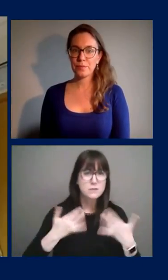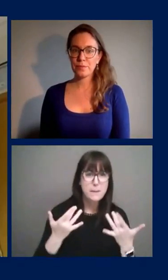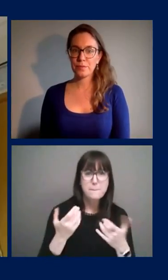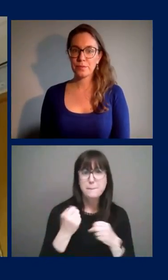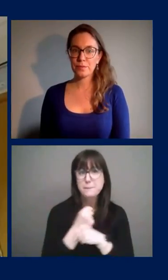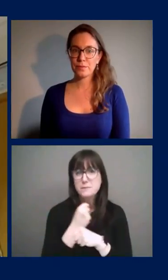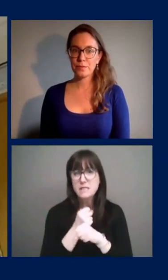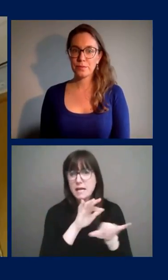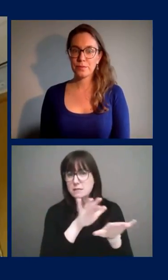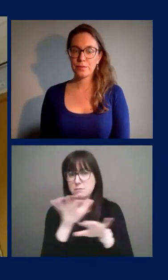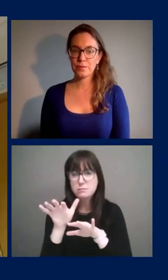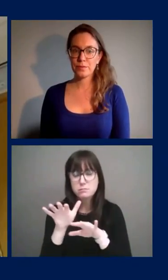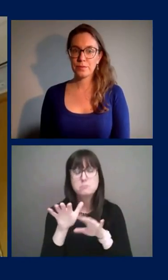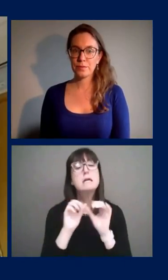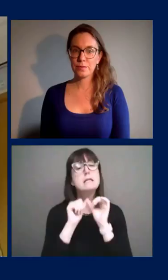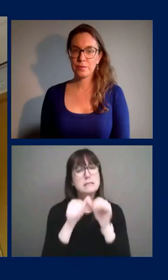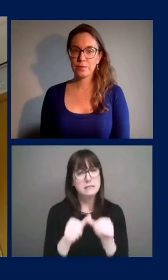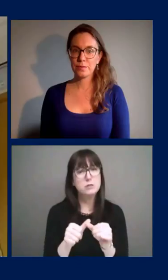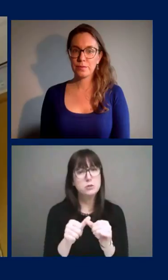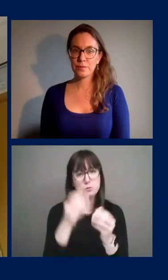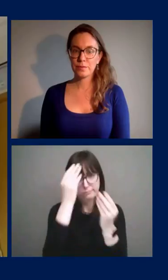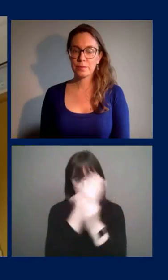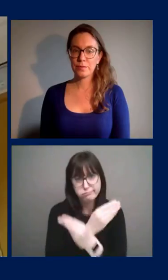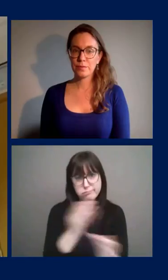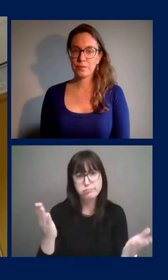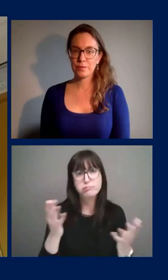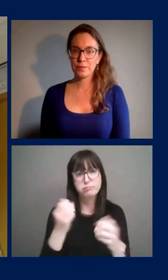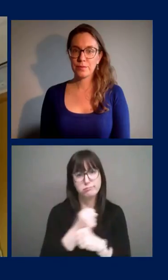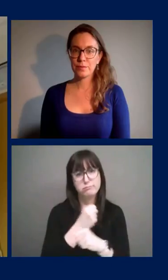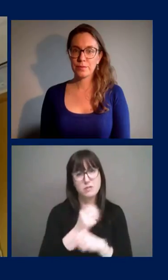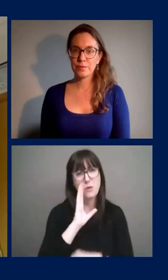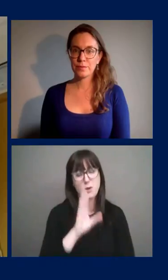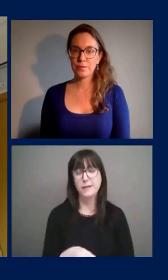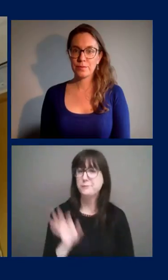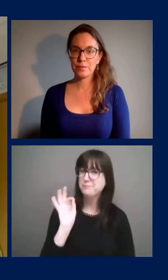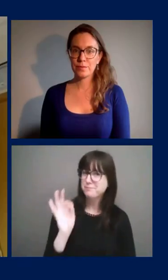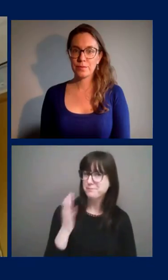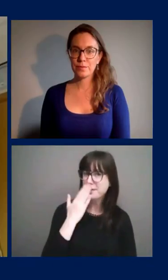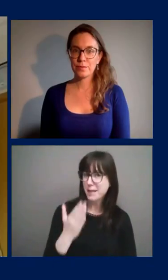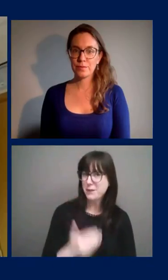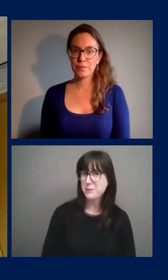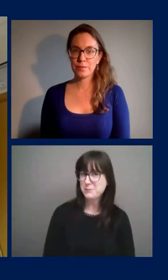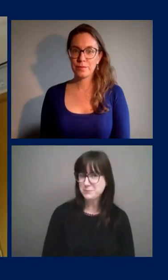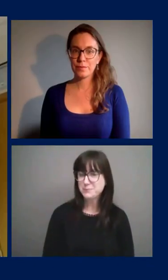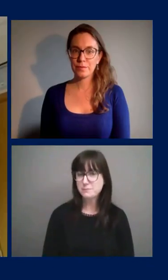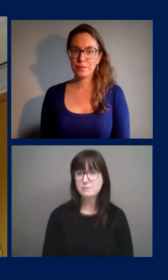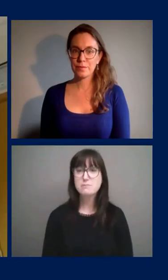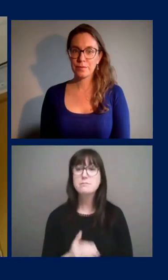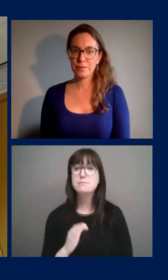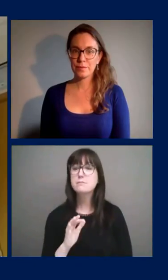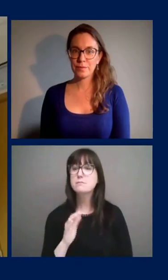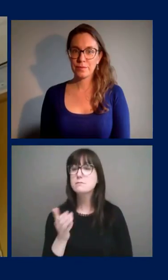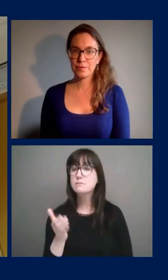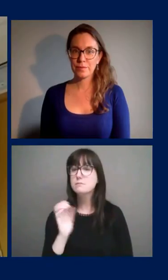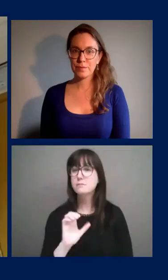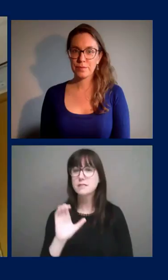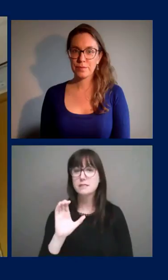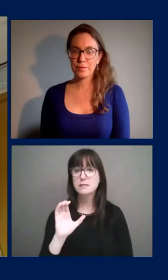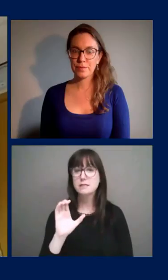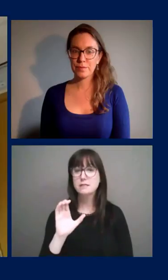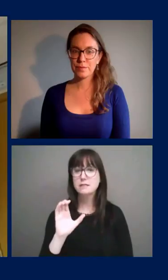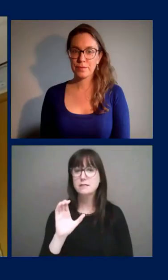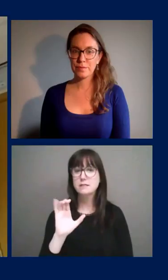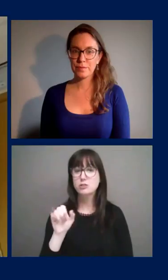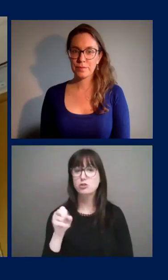you know, we'll continue to inform the public as well. Okay. Thank you so much. Thank you, Natalia. Um, CPB news, Josh